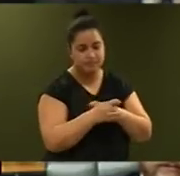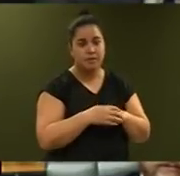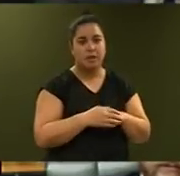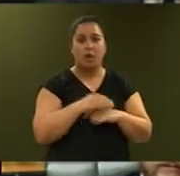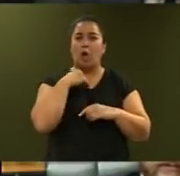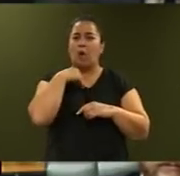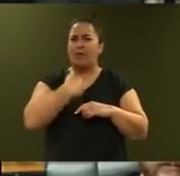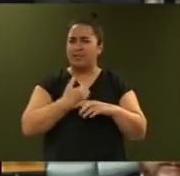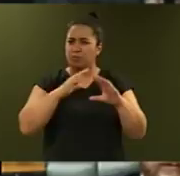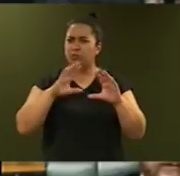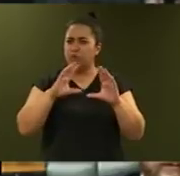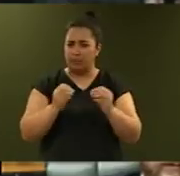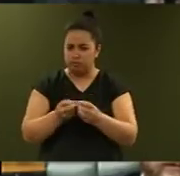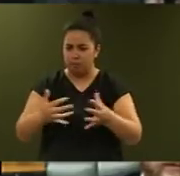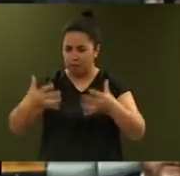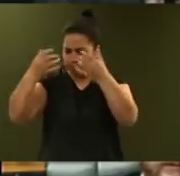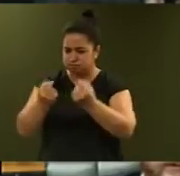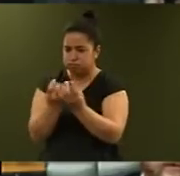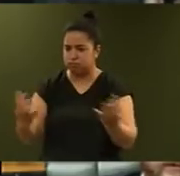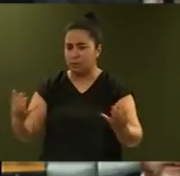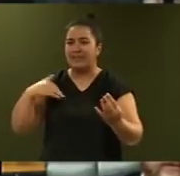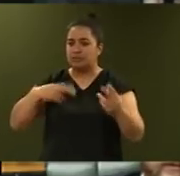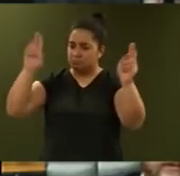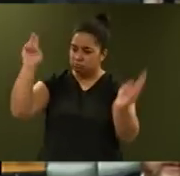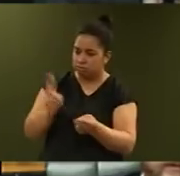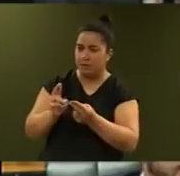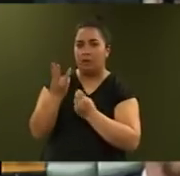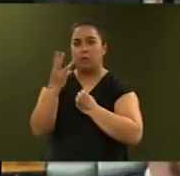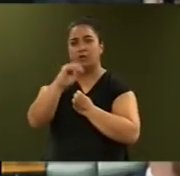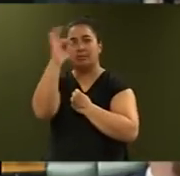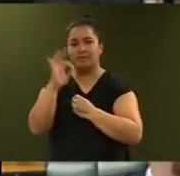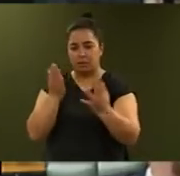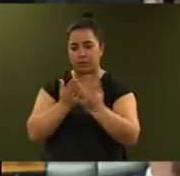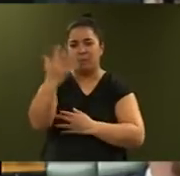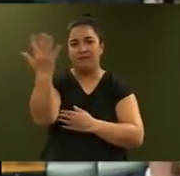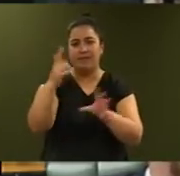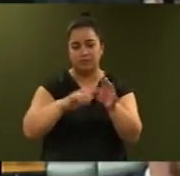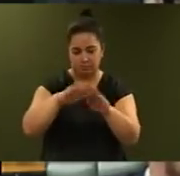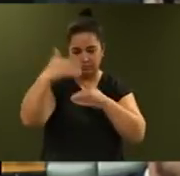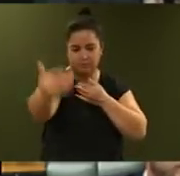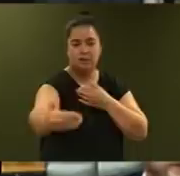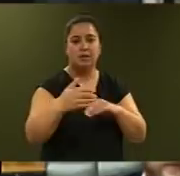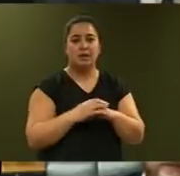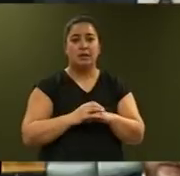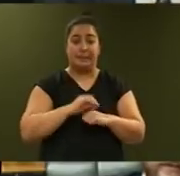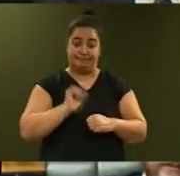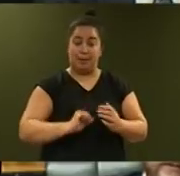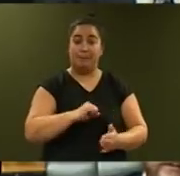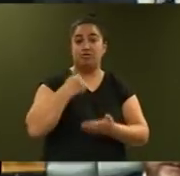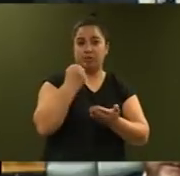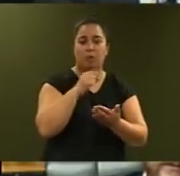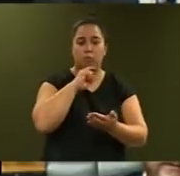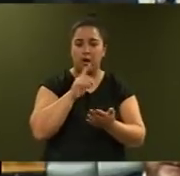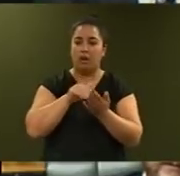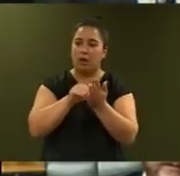spiralling prison population and reduce it by 30 per cent over the next 15 years. Budget 2018 begins this journey.